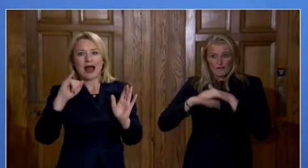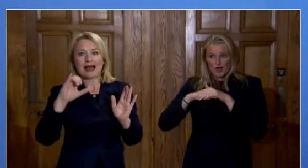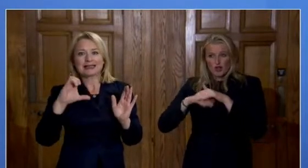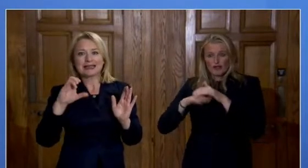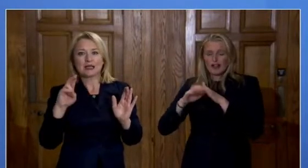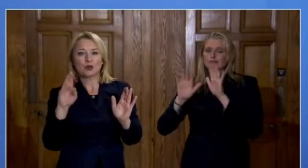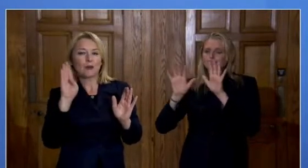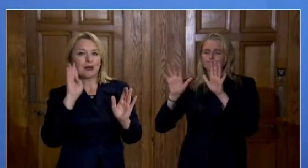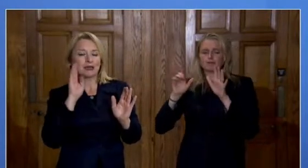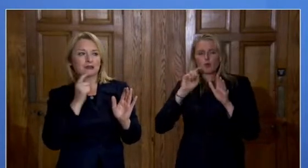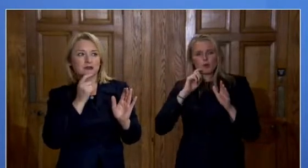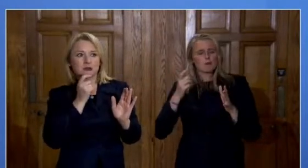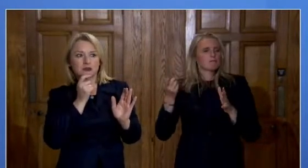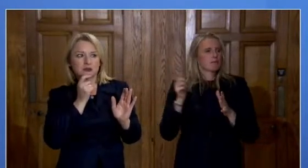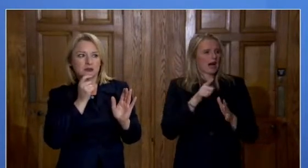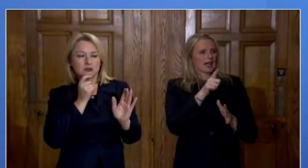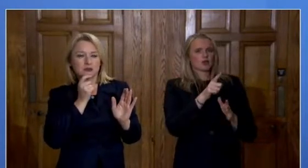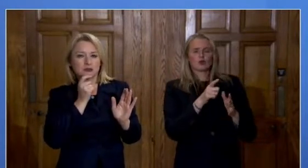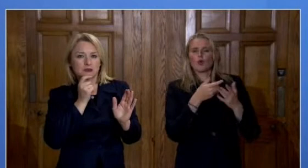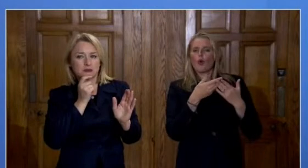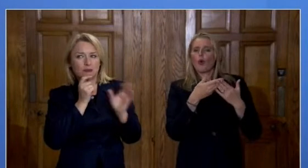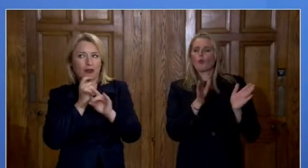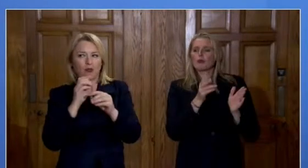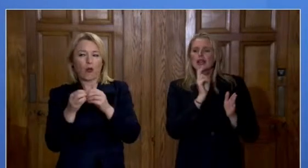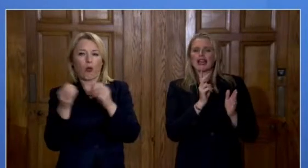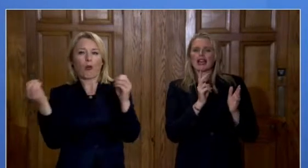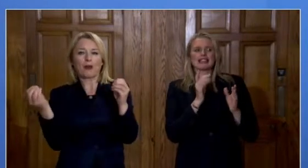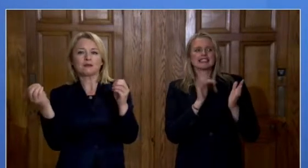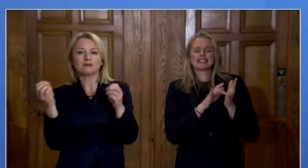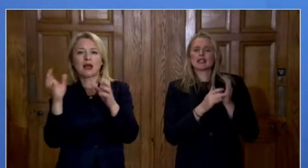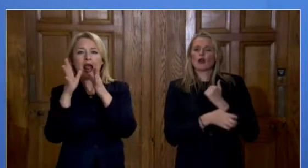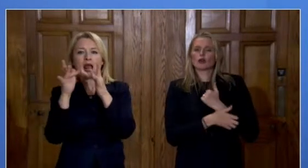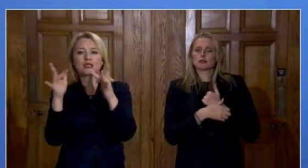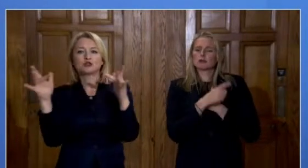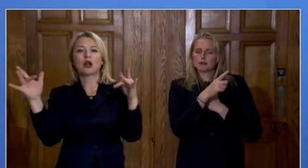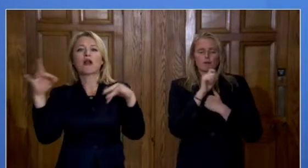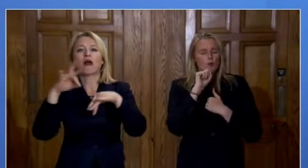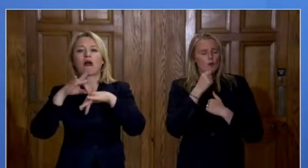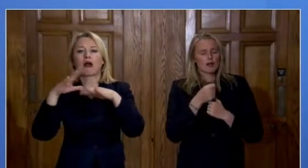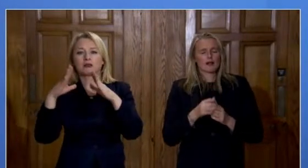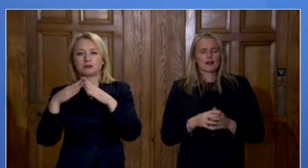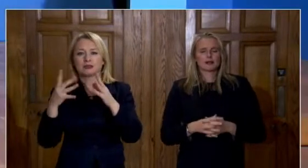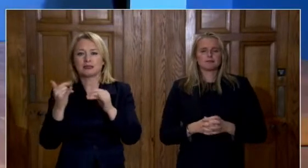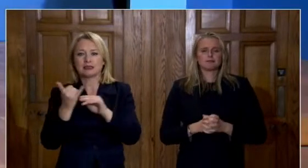department will collectively make the decision to re-engage uh the nightingale facility in the tower